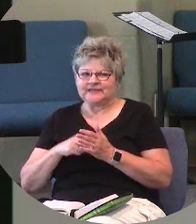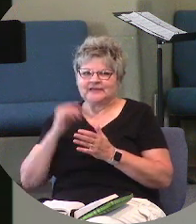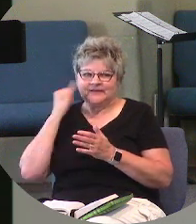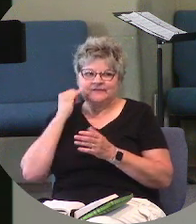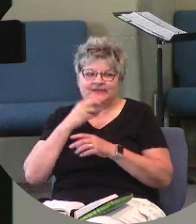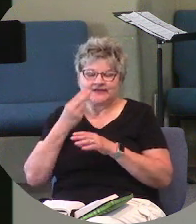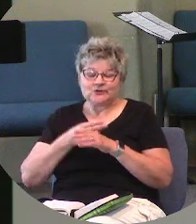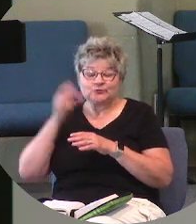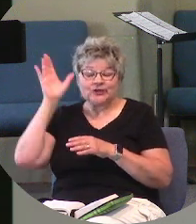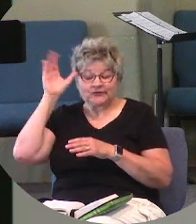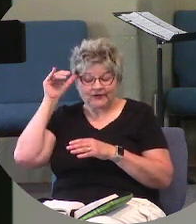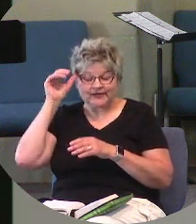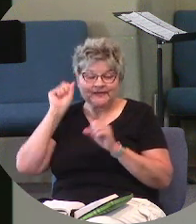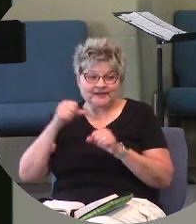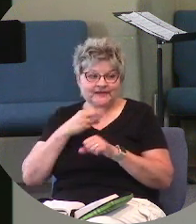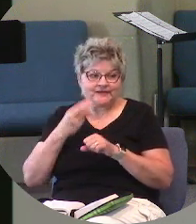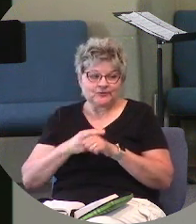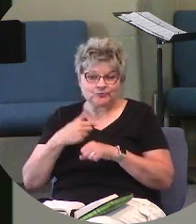use you. Right?